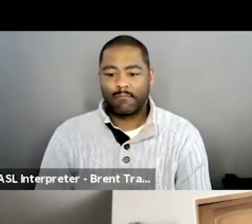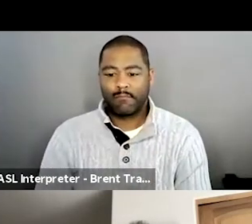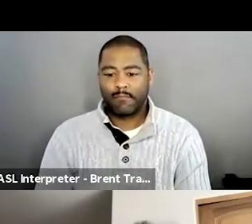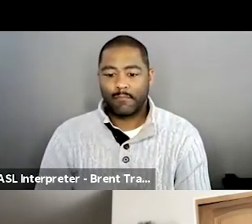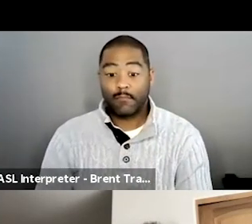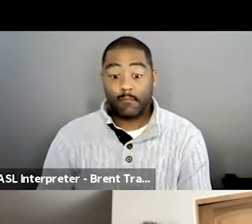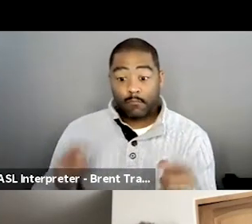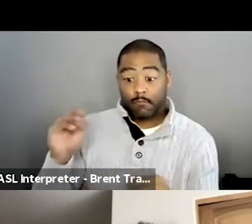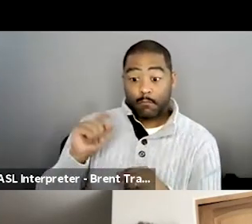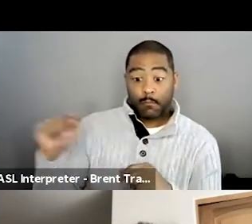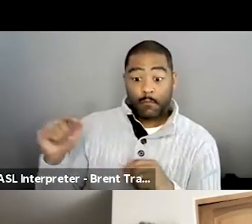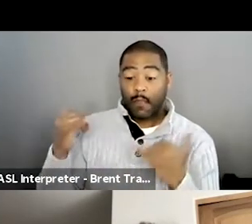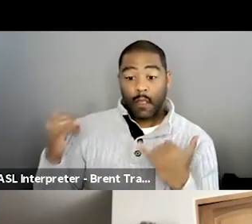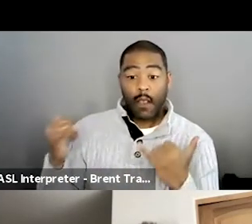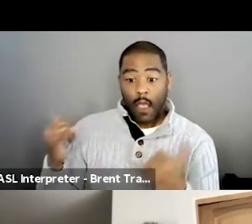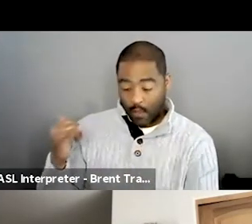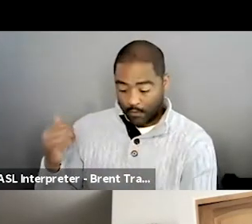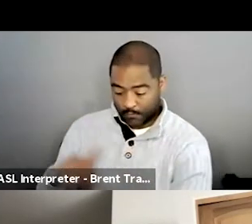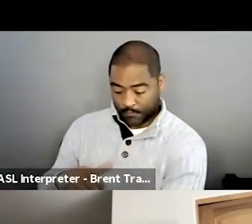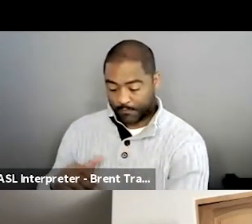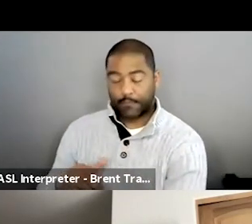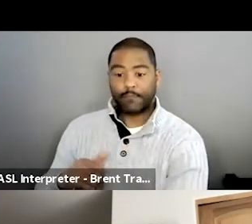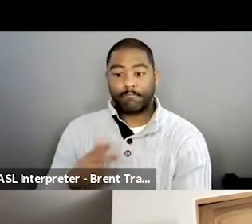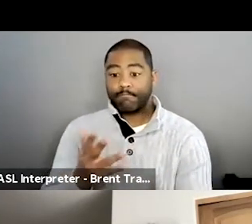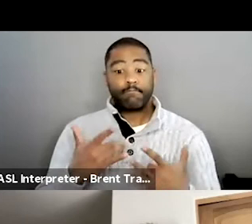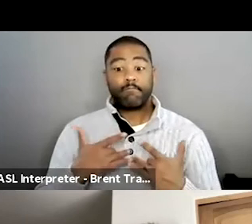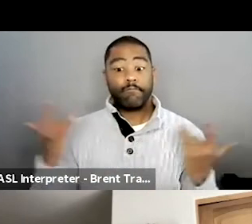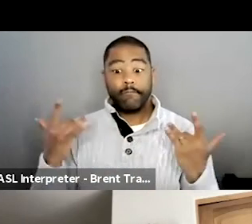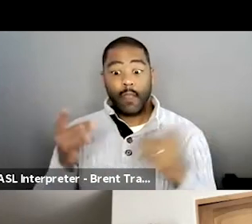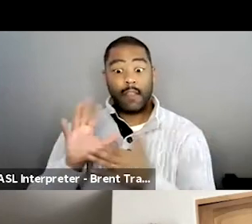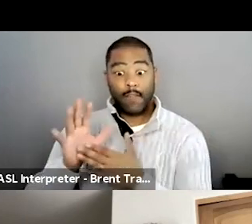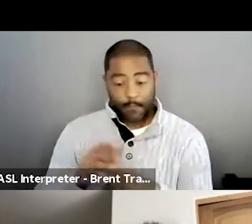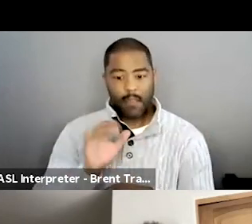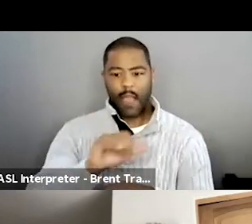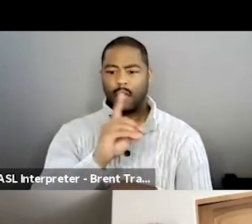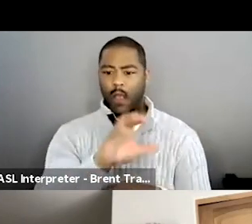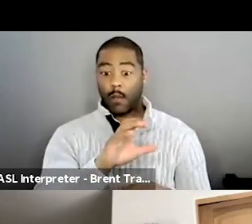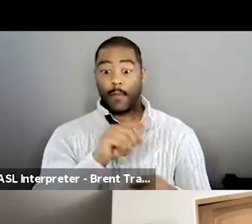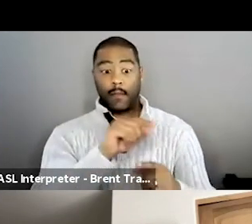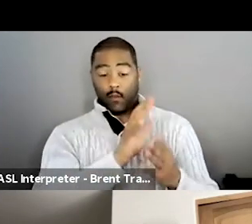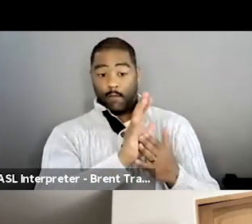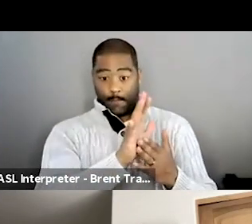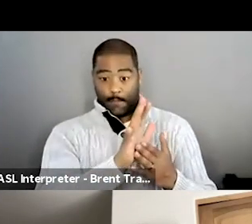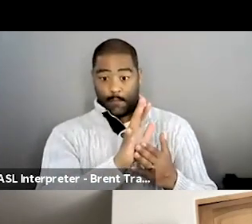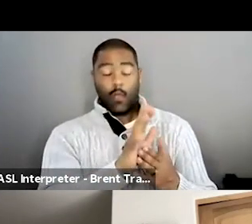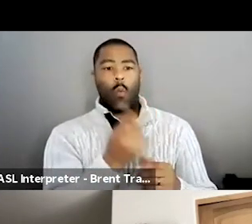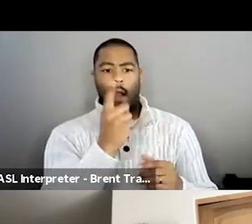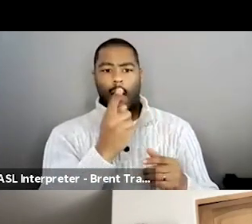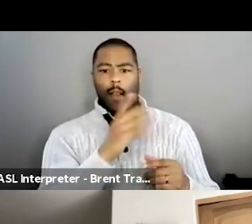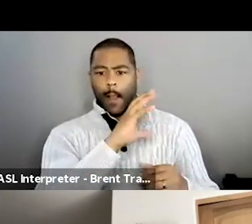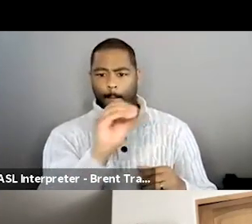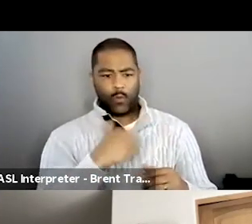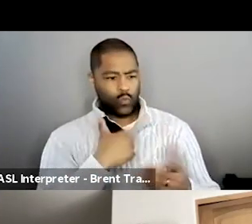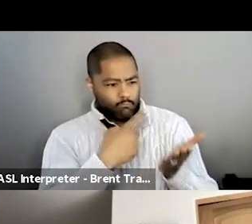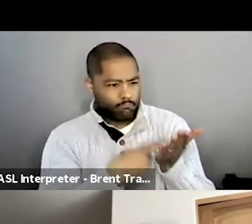we're, um, I mean, the documentary is, we're talking to a company now that's talking about distributing it. And then the